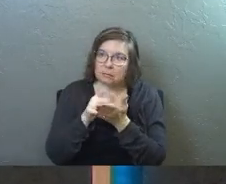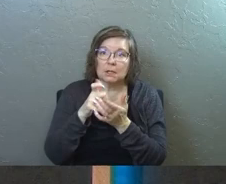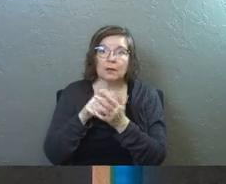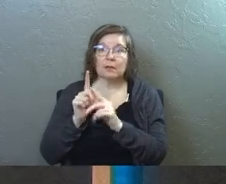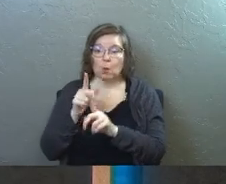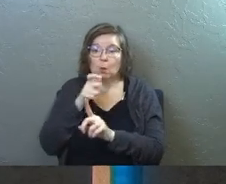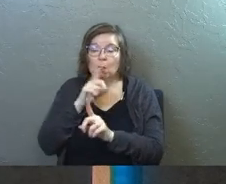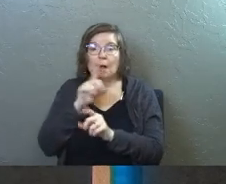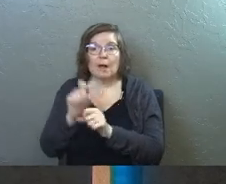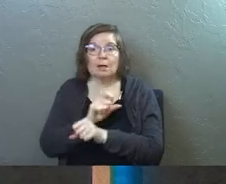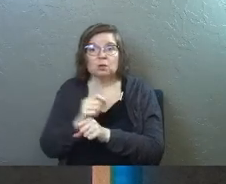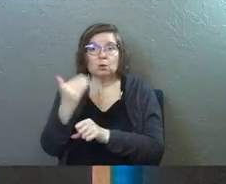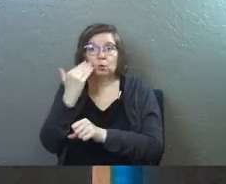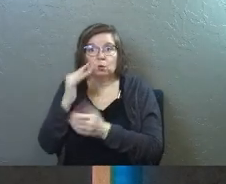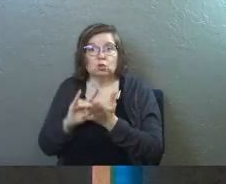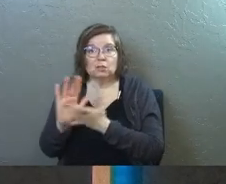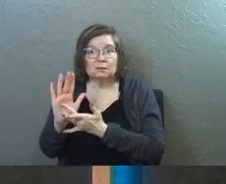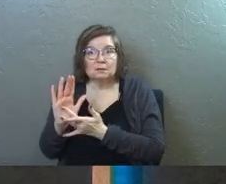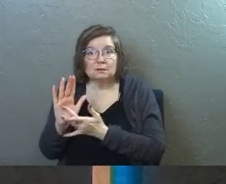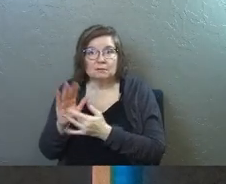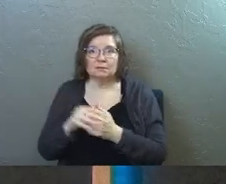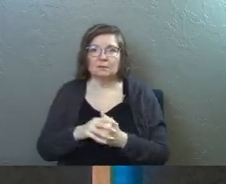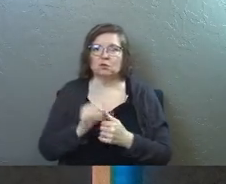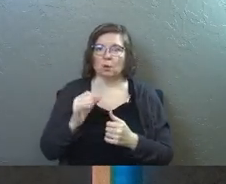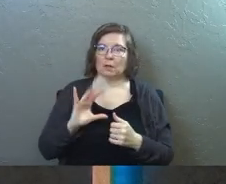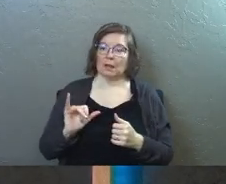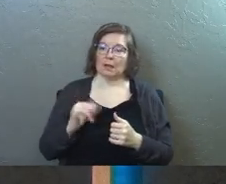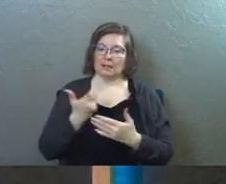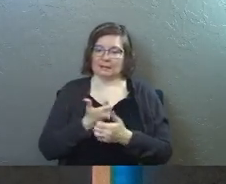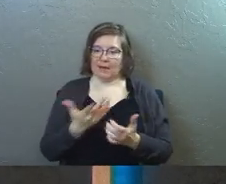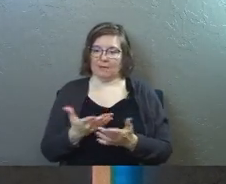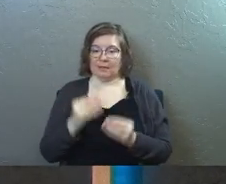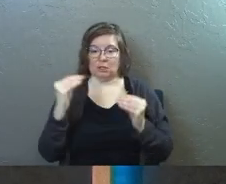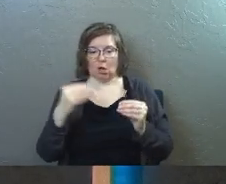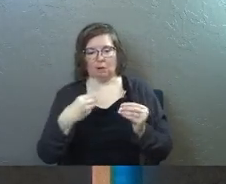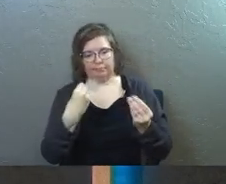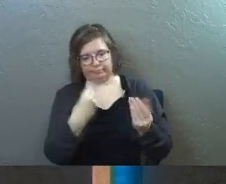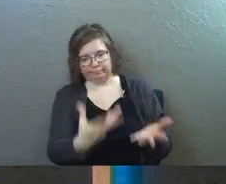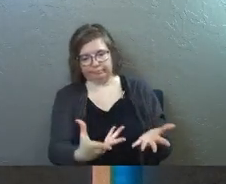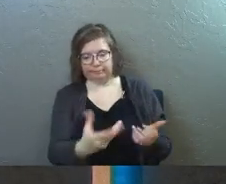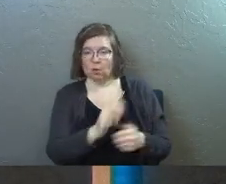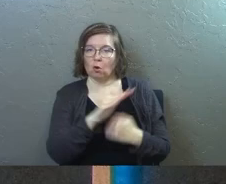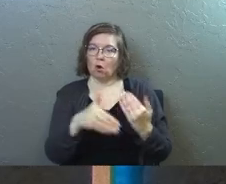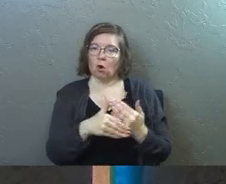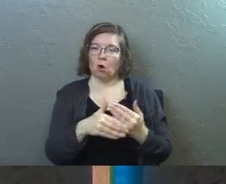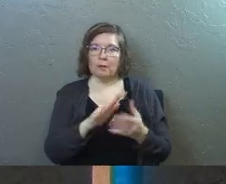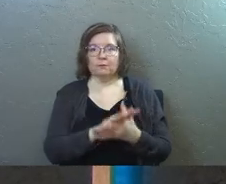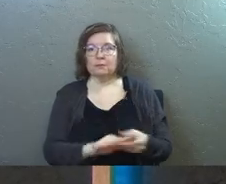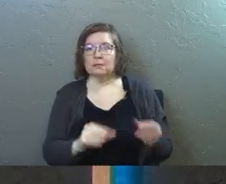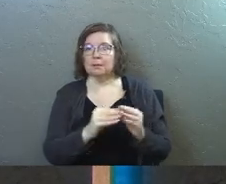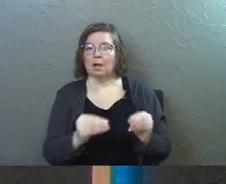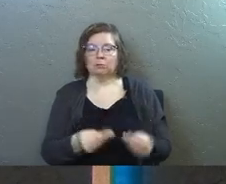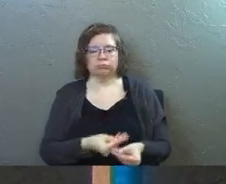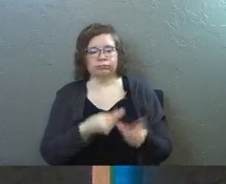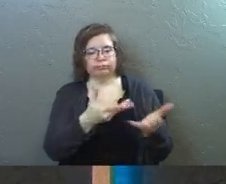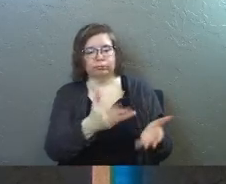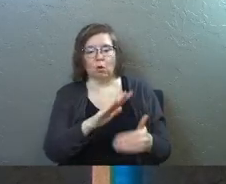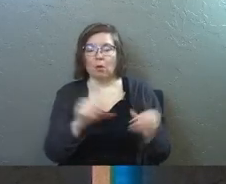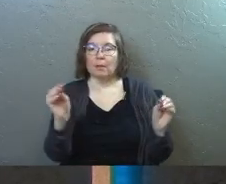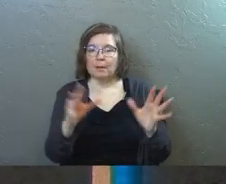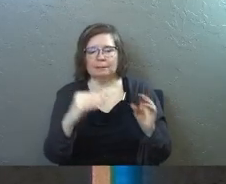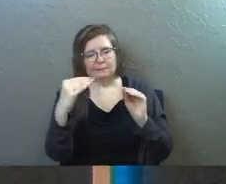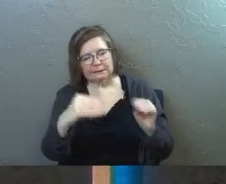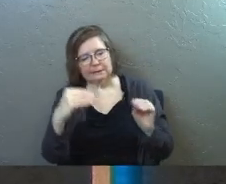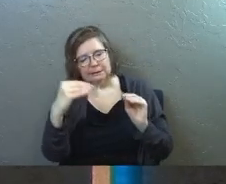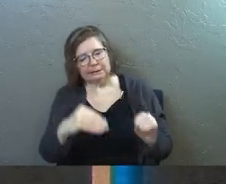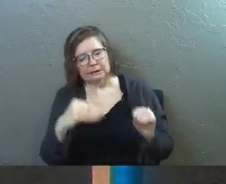apostles were the ones who actually knew Jesus. So it's like, here's everything that he taught. Here's all his parables. Here's all the miracles. Let us